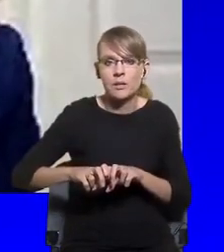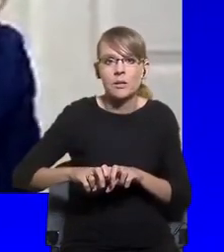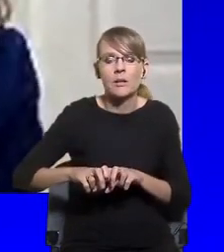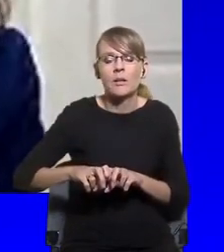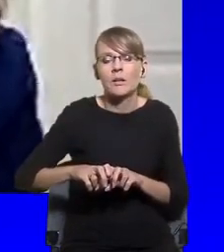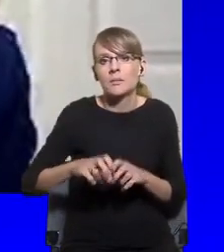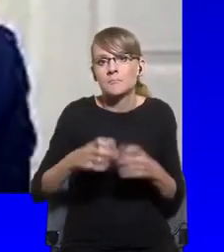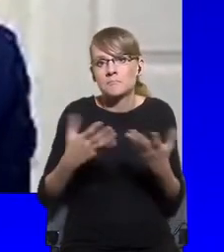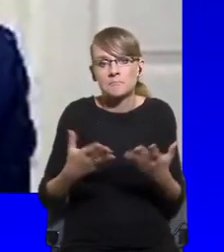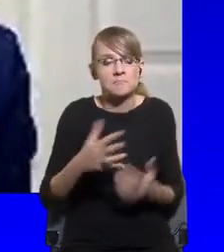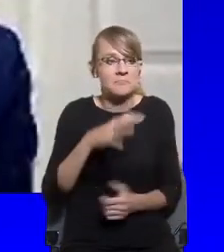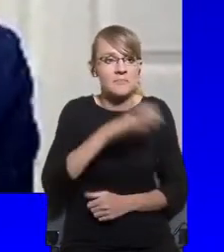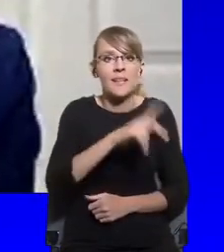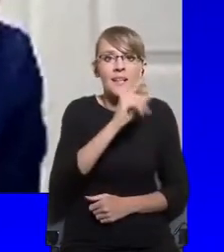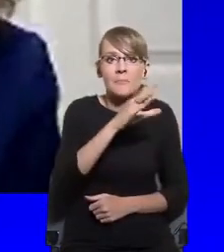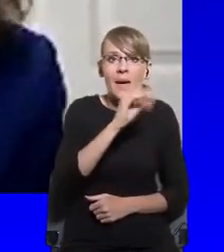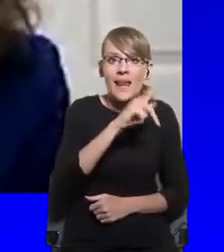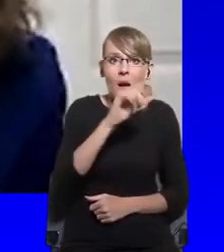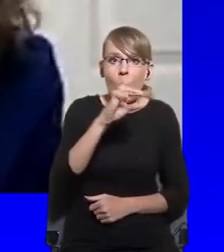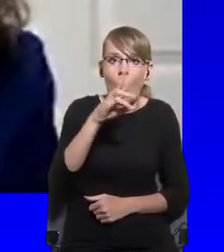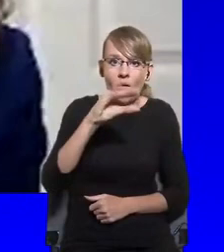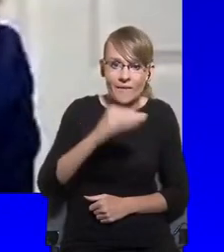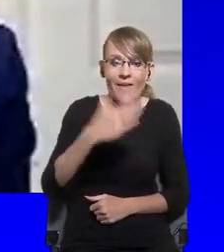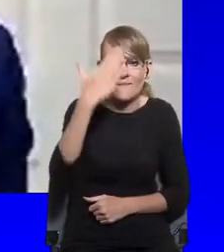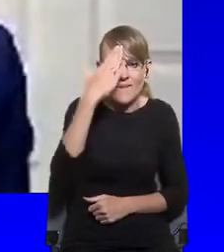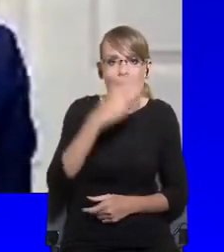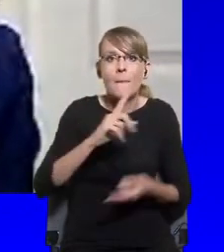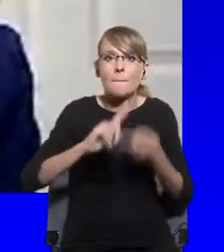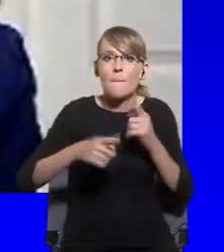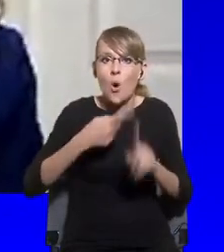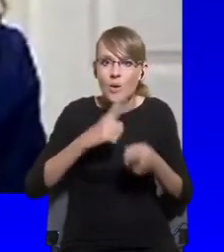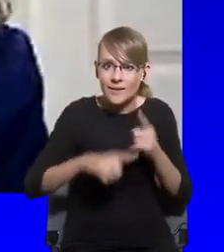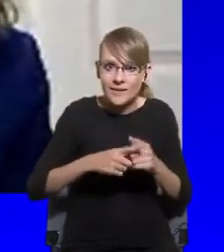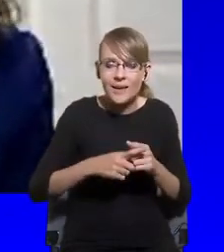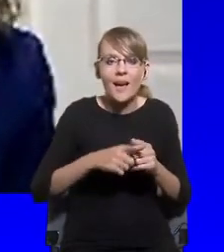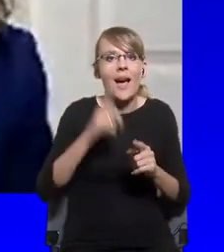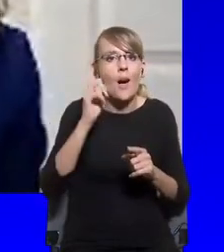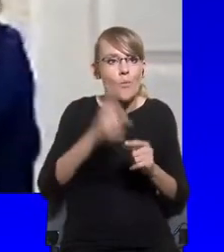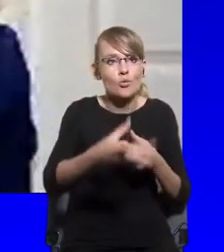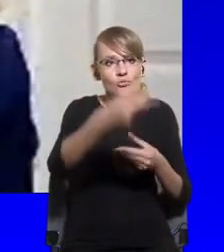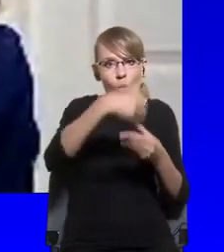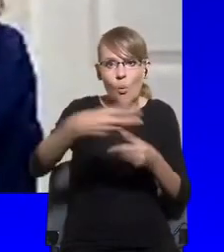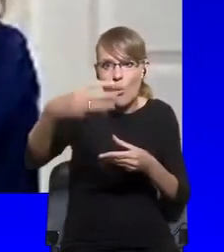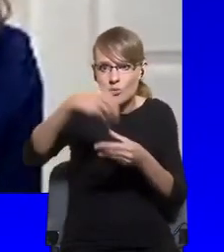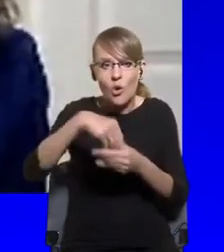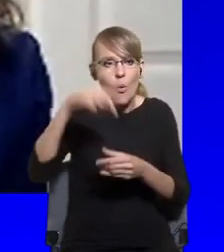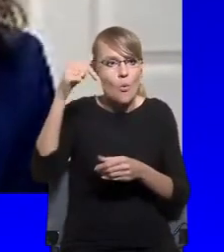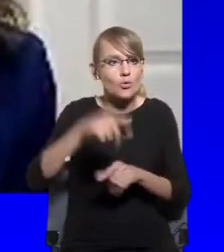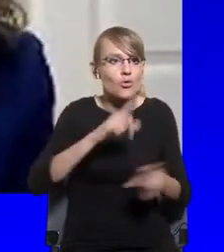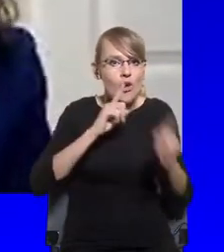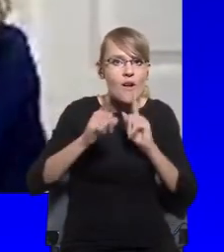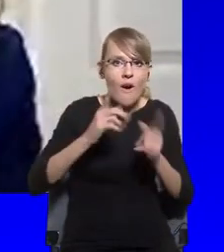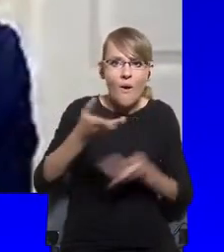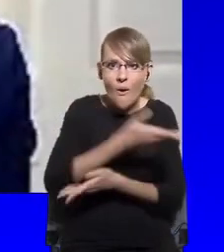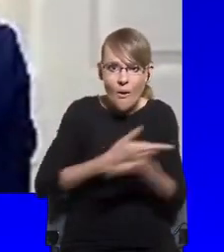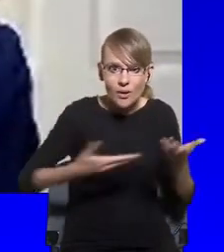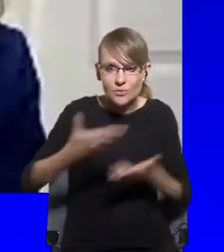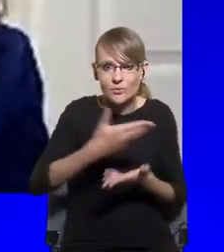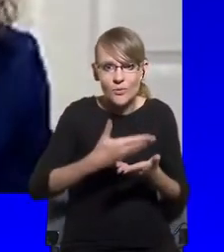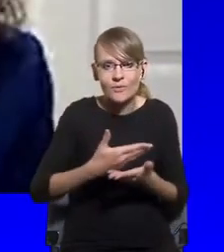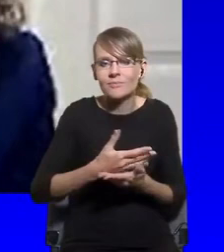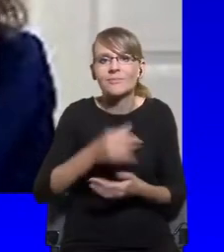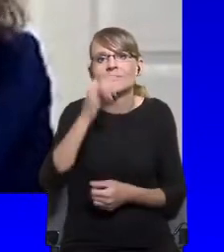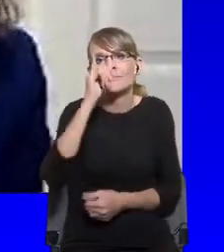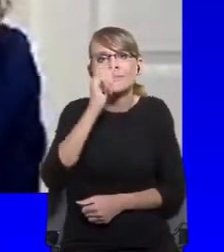participation and the liberation and cannot be delegated in an